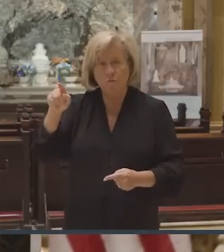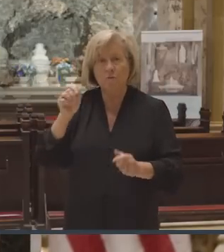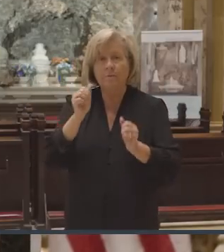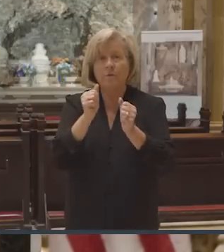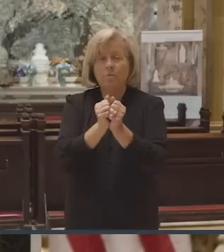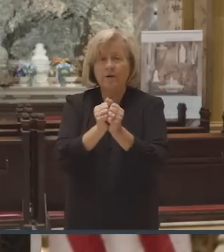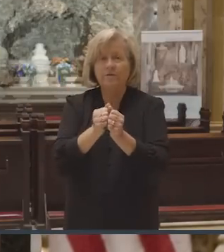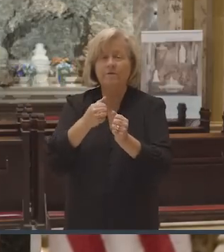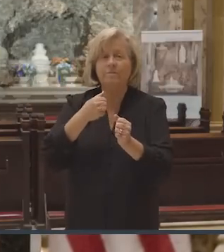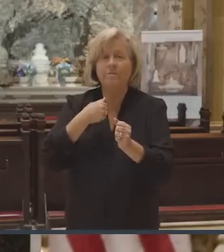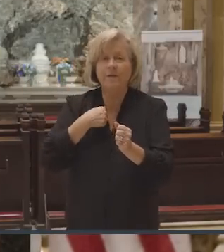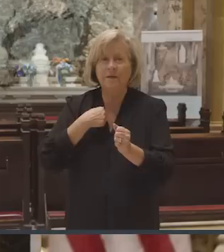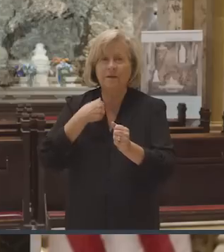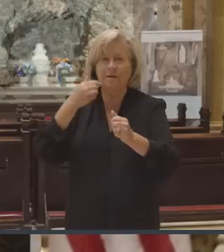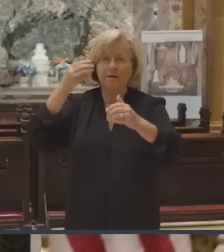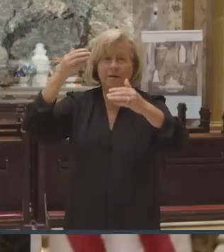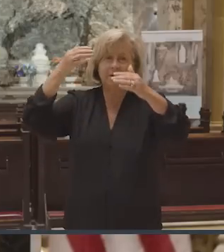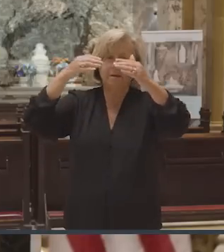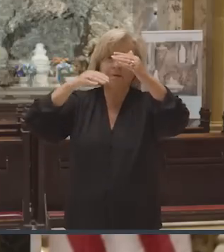in paradise.